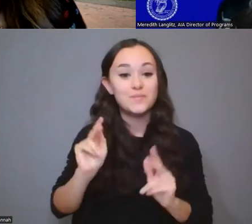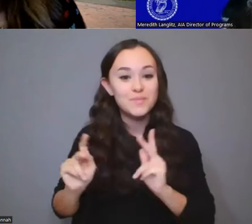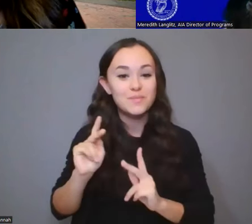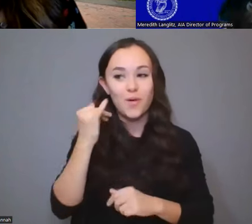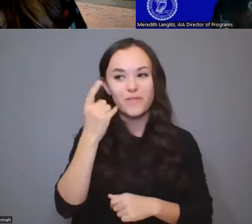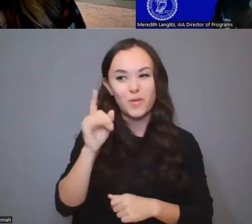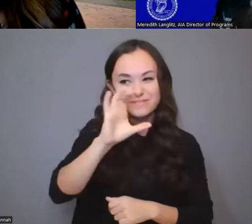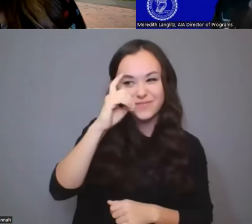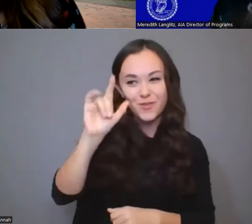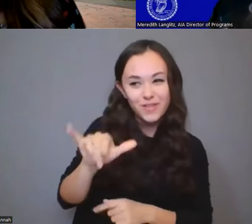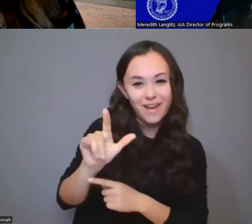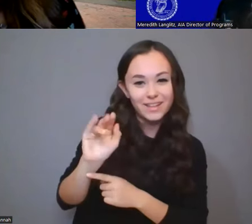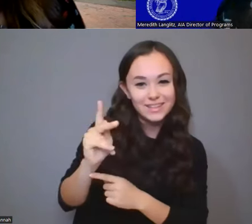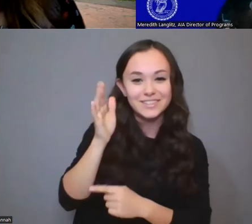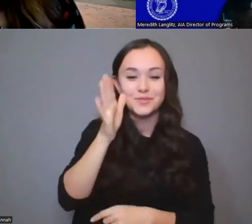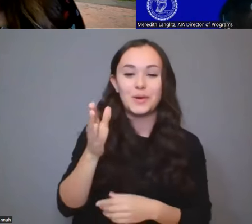that, it'll be late October.